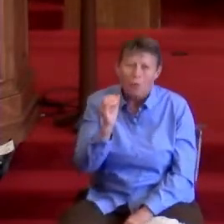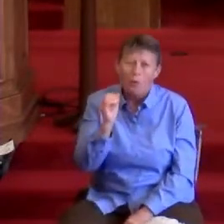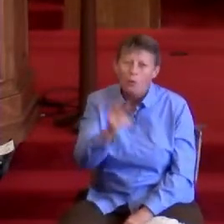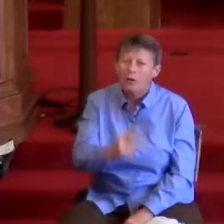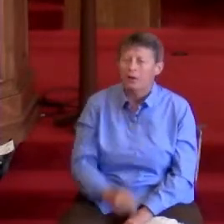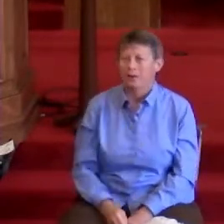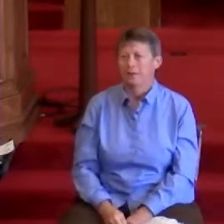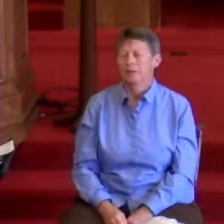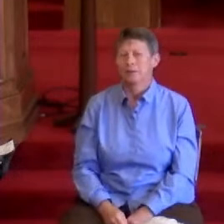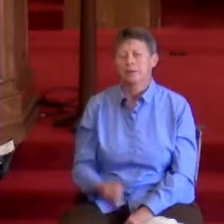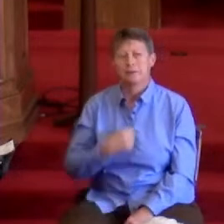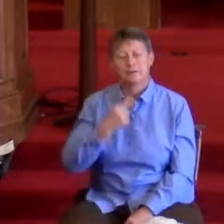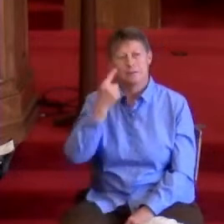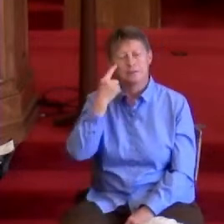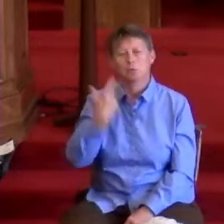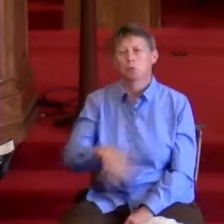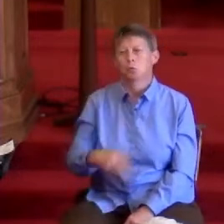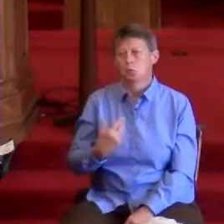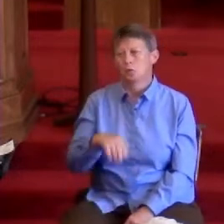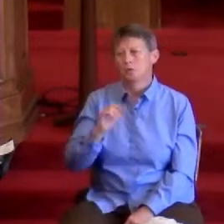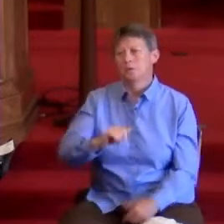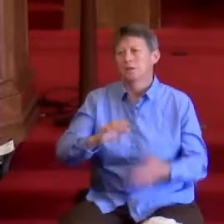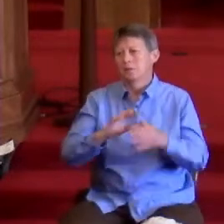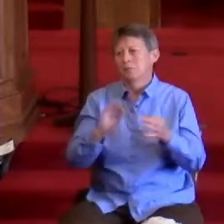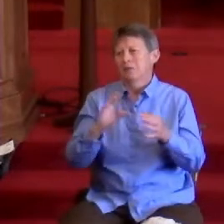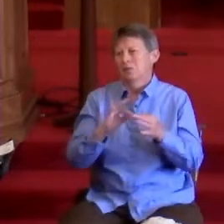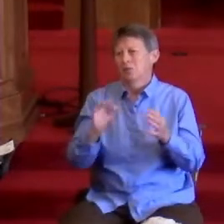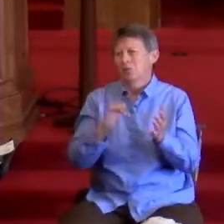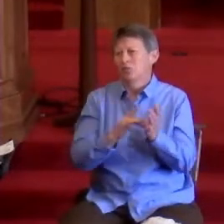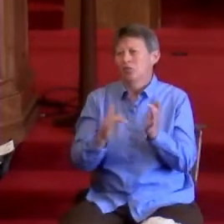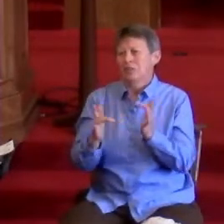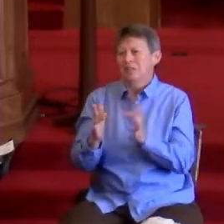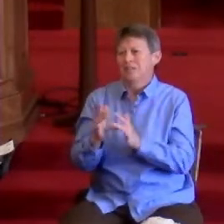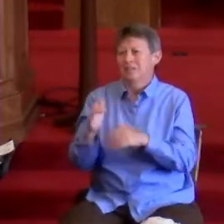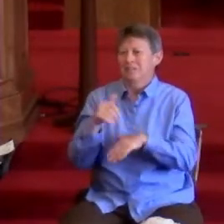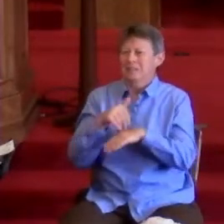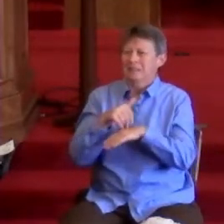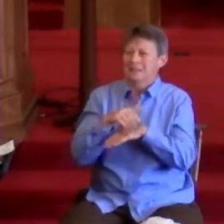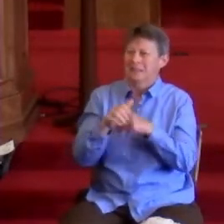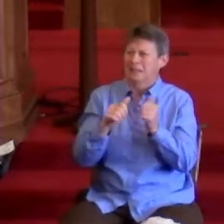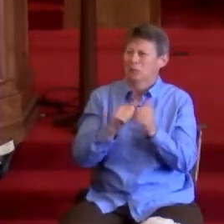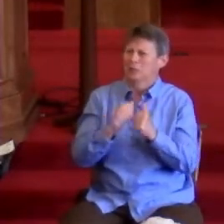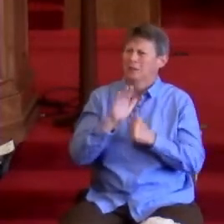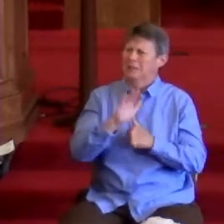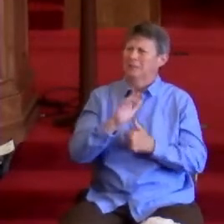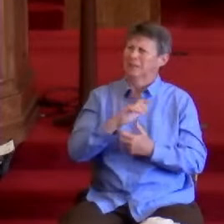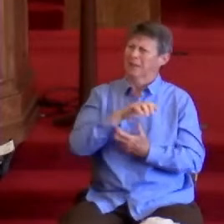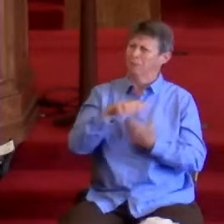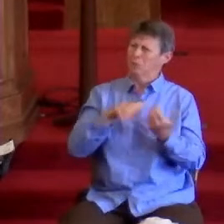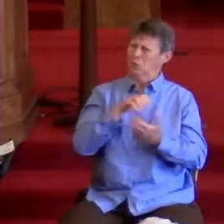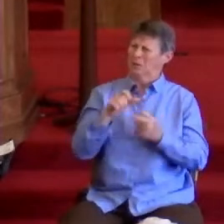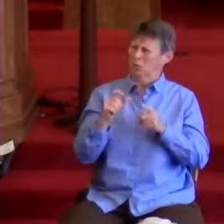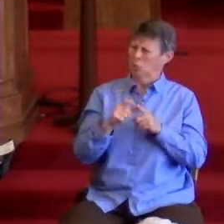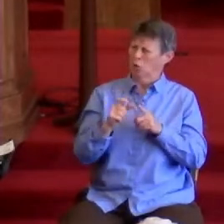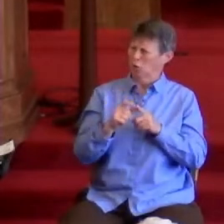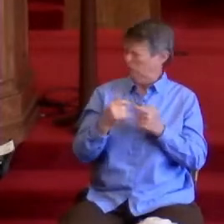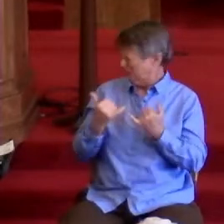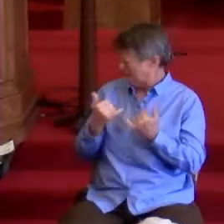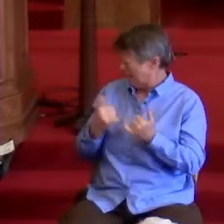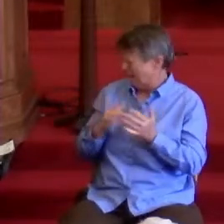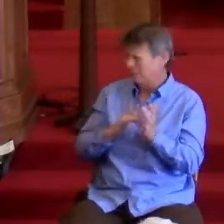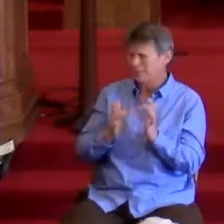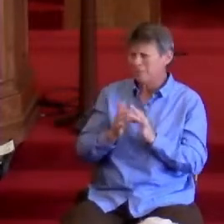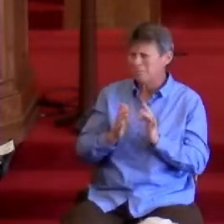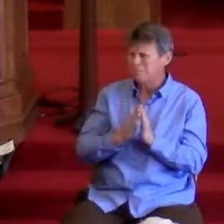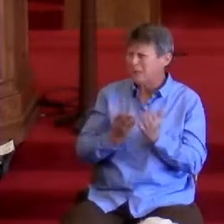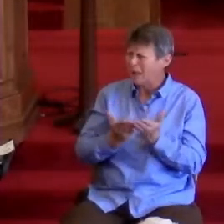And I think that's the message Jesus is sending with his confounding words from today's text from the